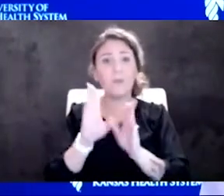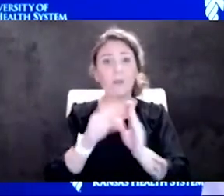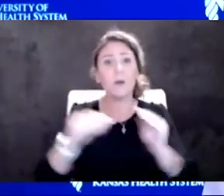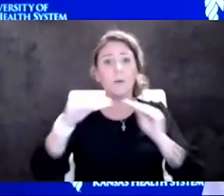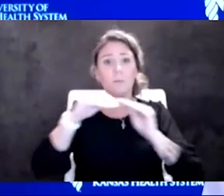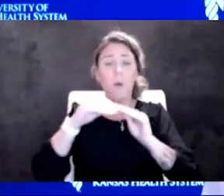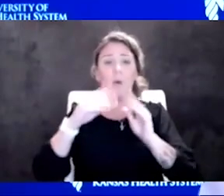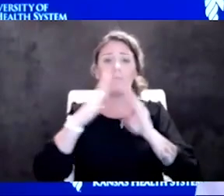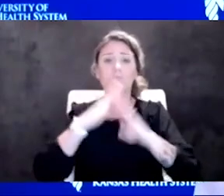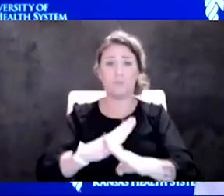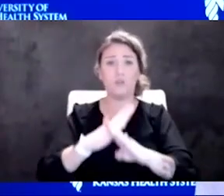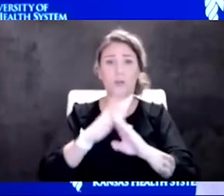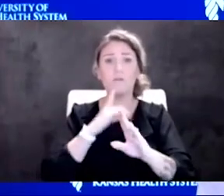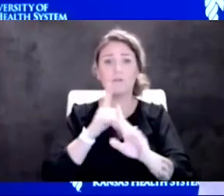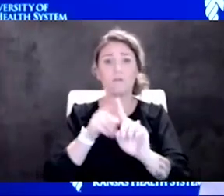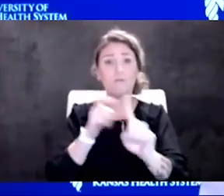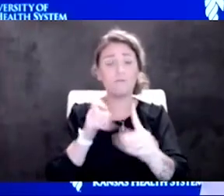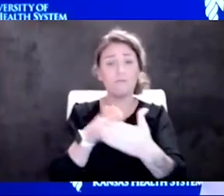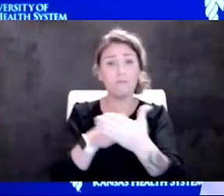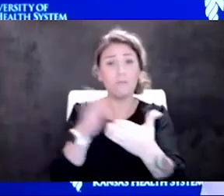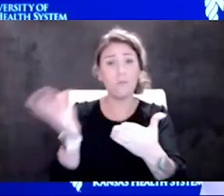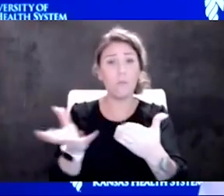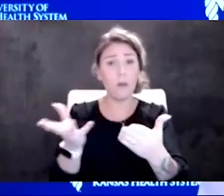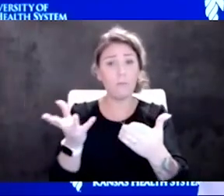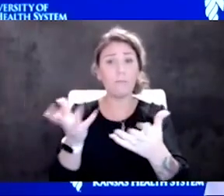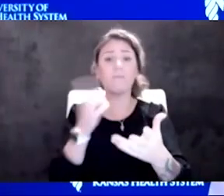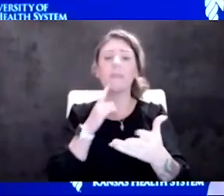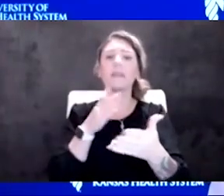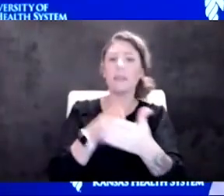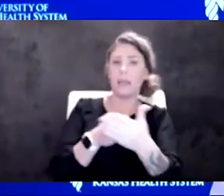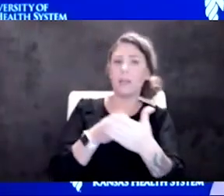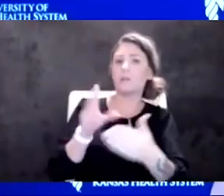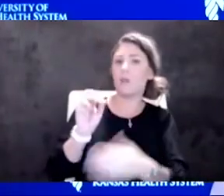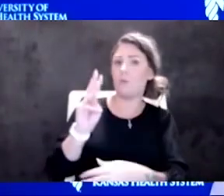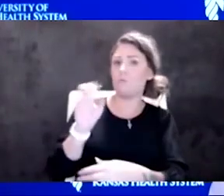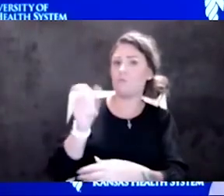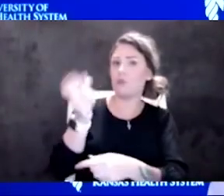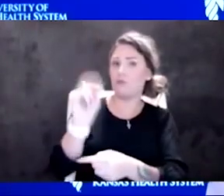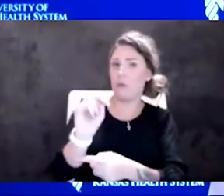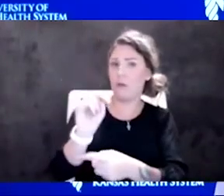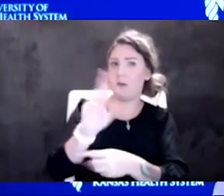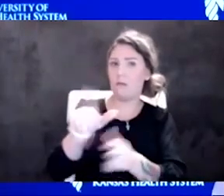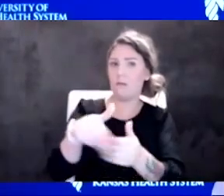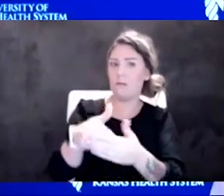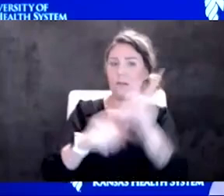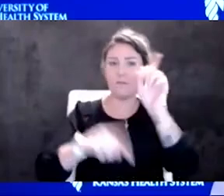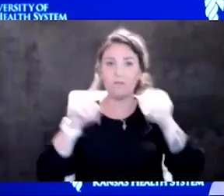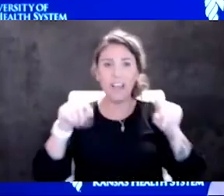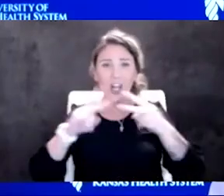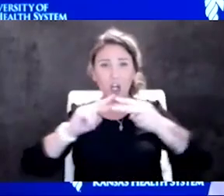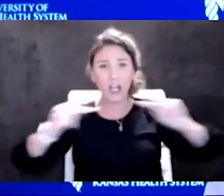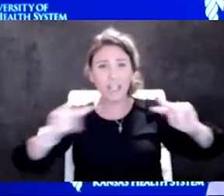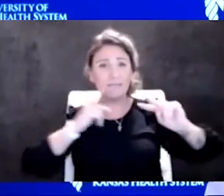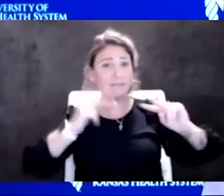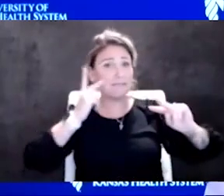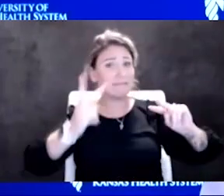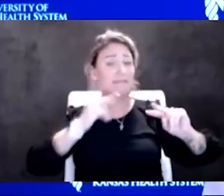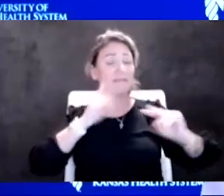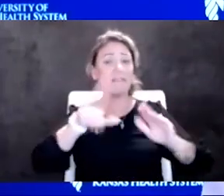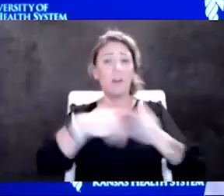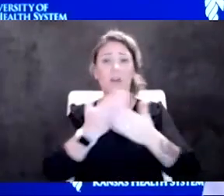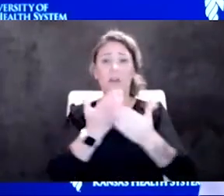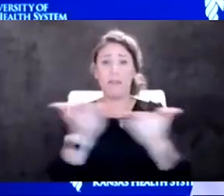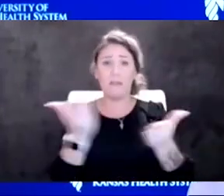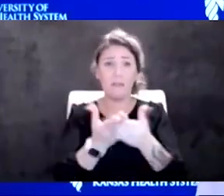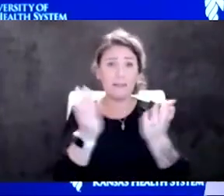against Omicron, against really all the variants that we've seen. And that is the one thing that has been consistent. you look back